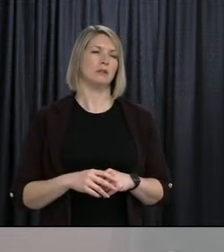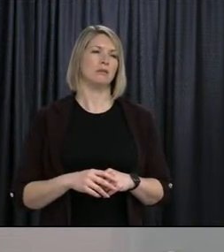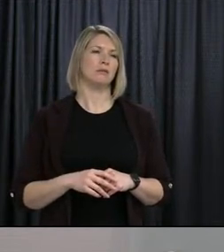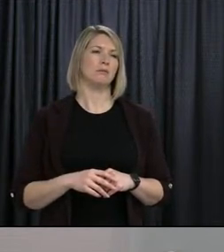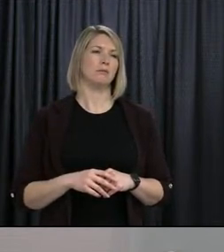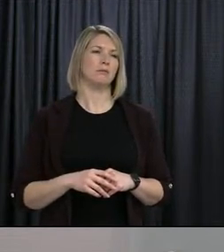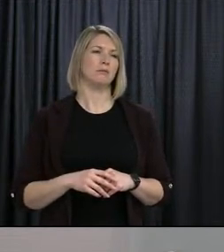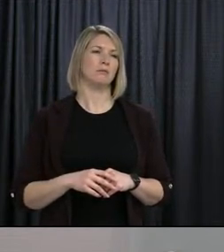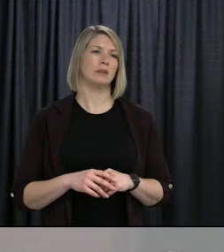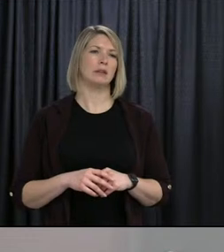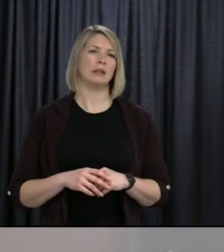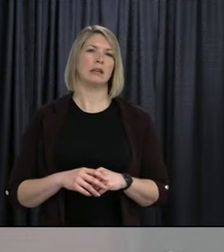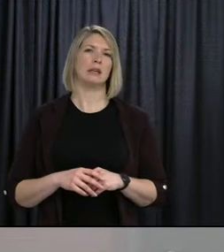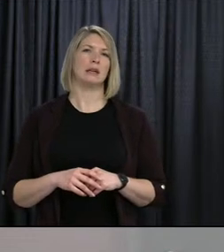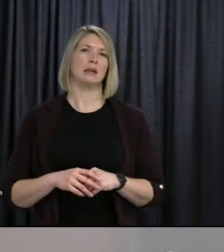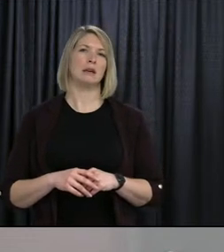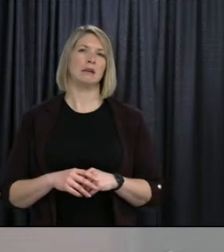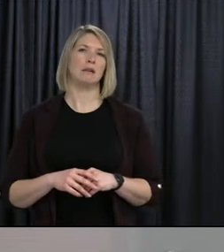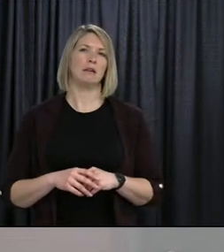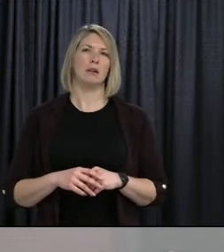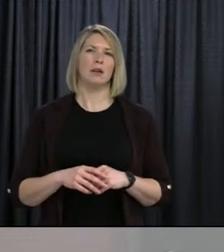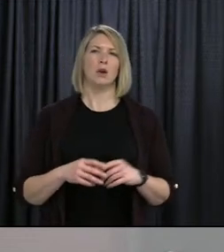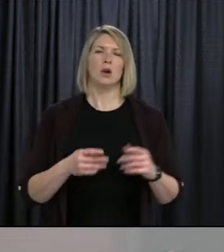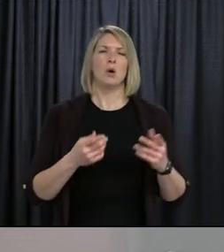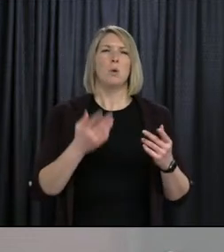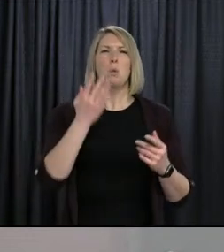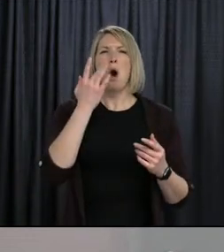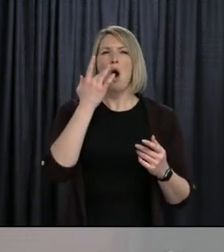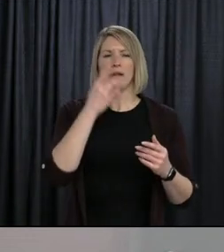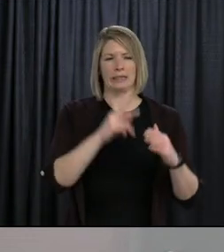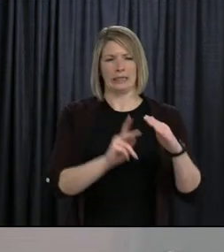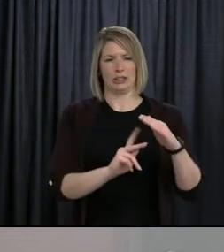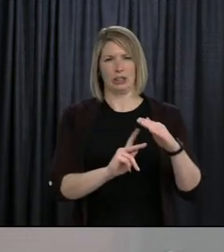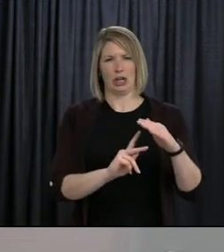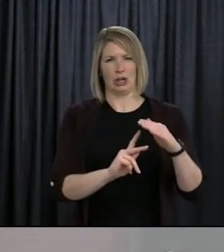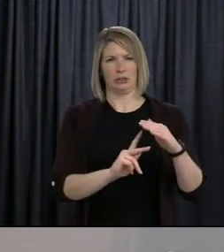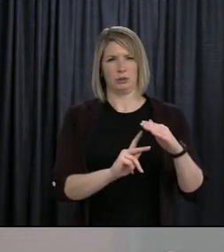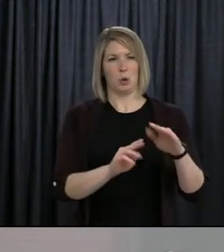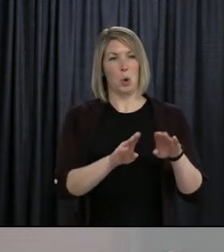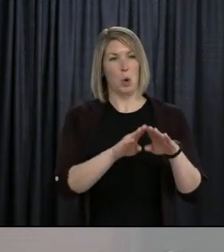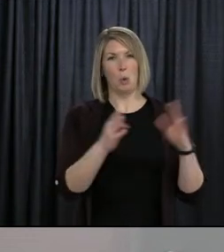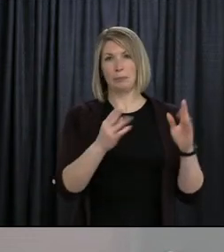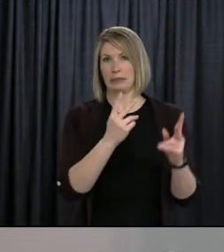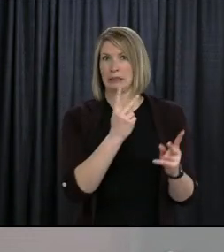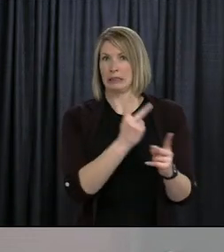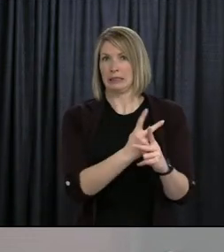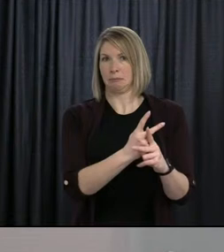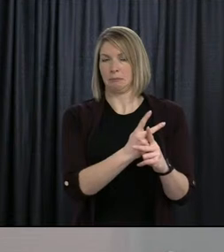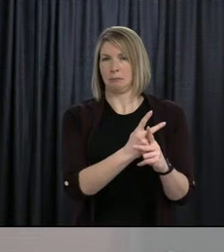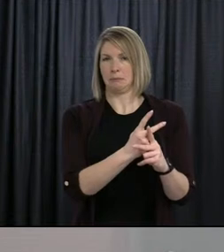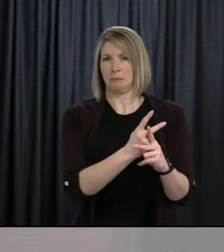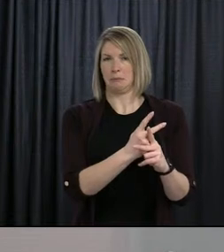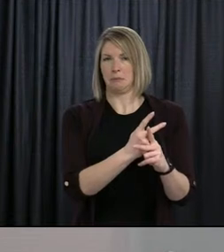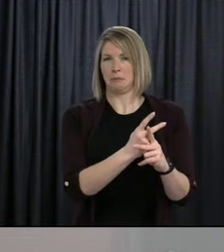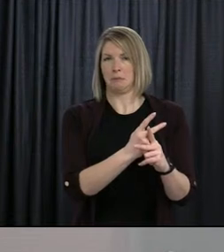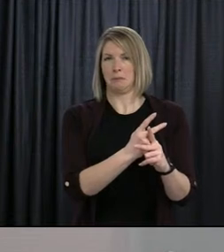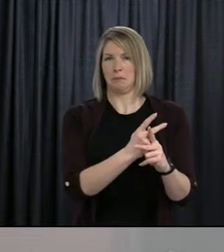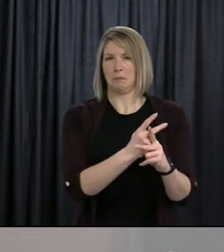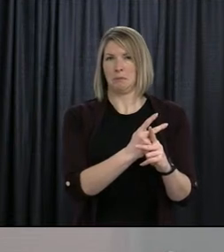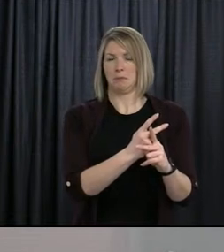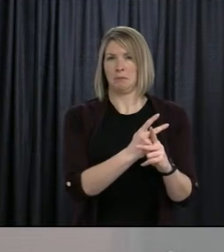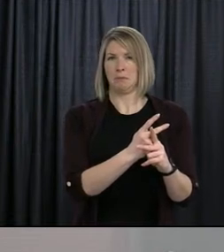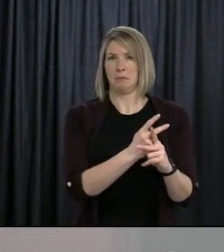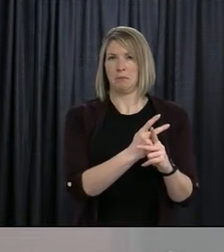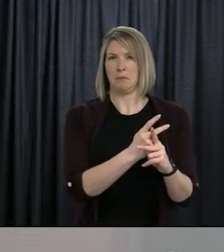keep the kindergartens open and how will you assure that it doesn't become a form of